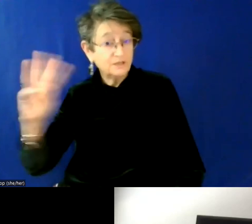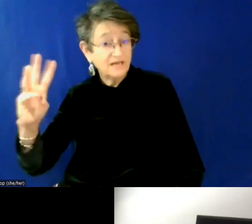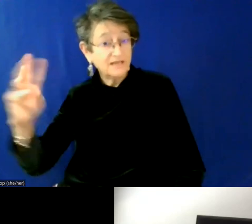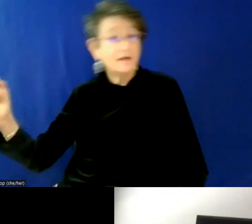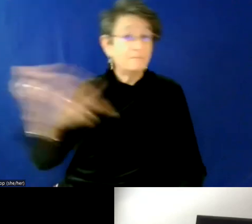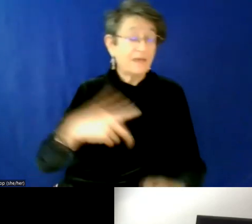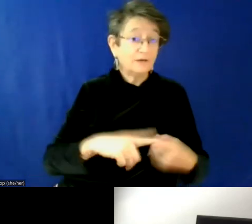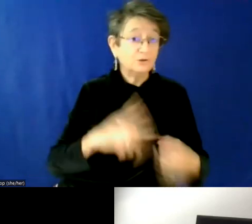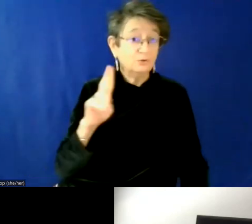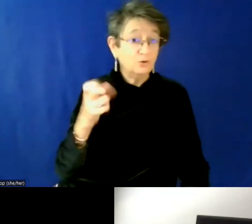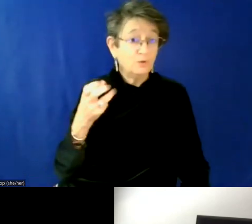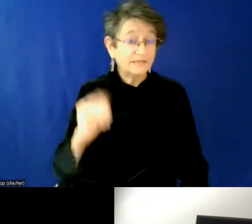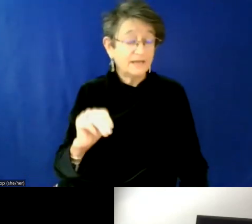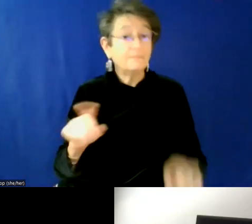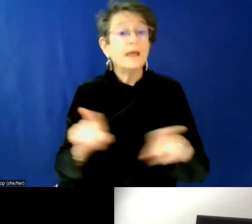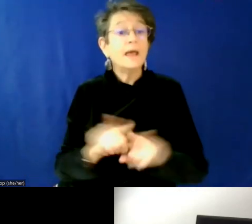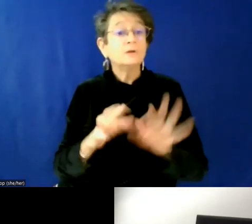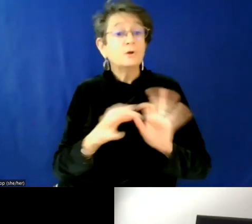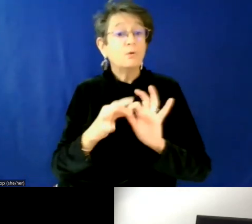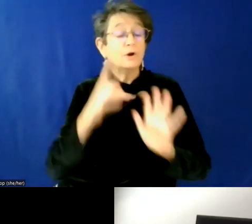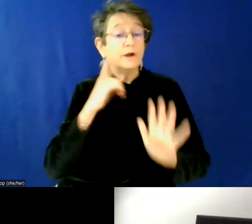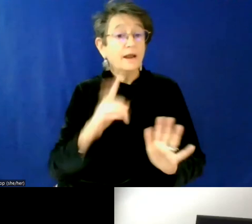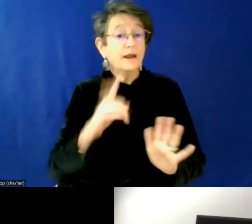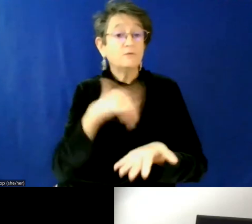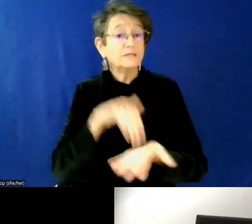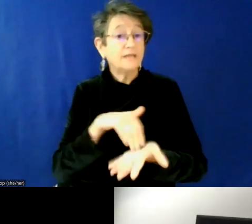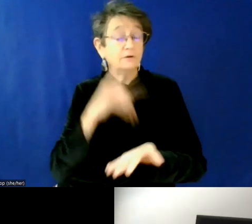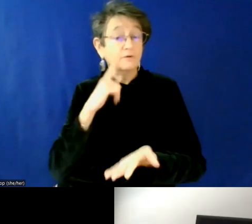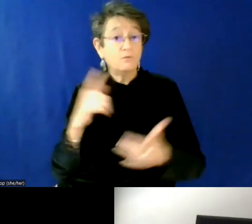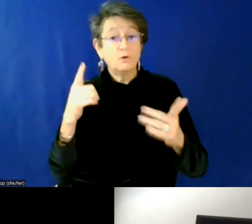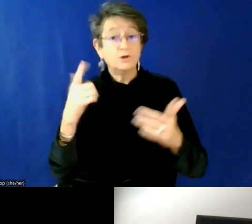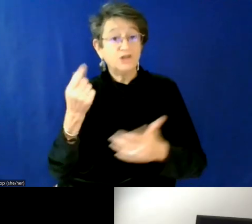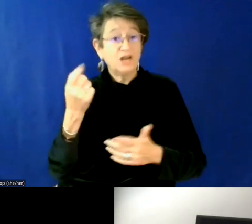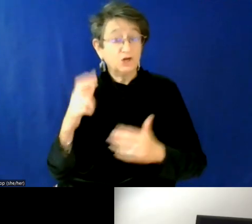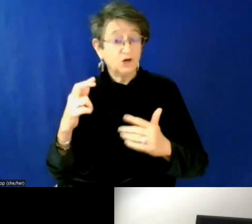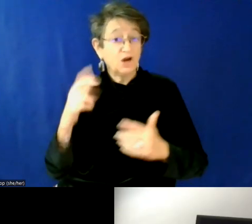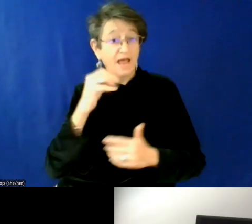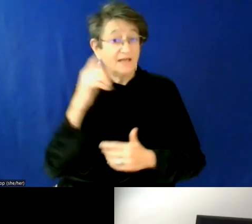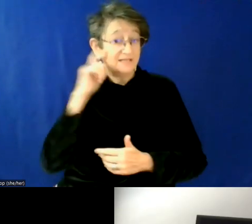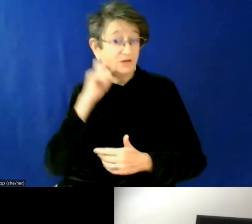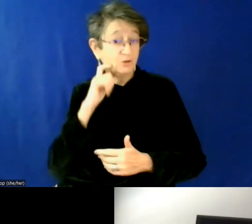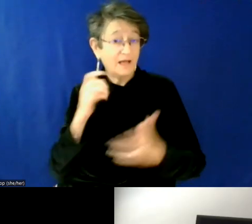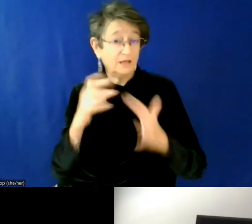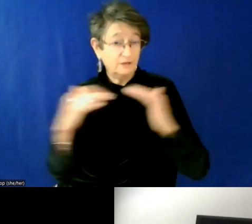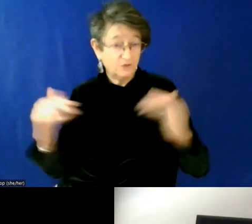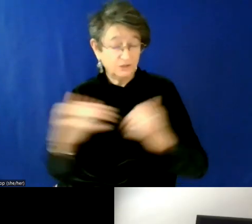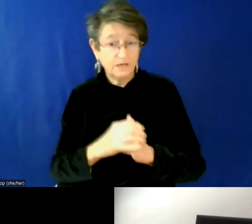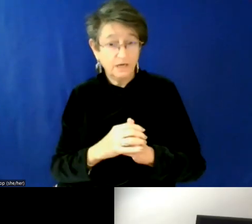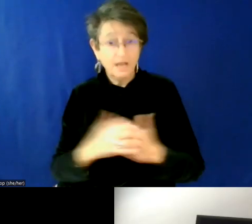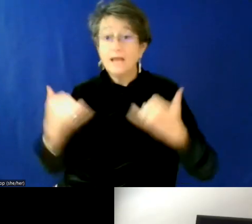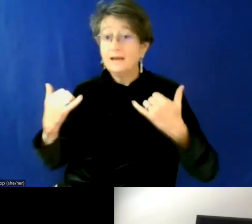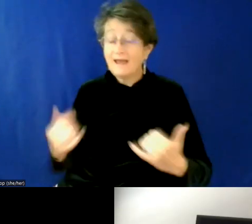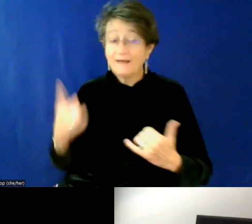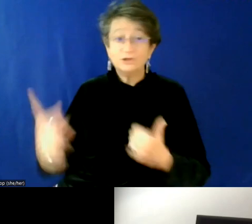coordinator, uh, for the center for sexualities and gender diversity. Today, Sarah is again, USM's assistant